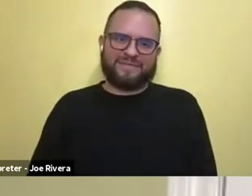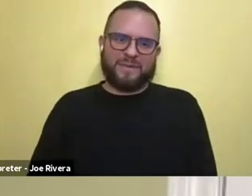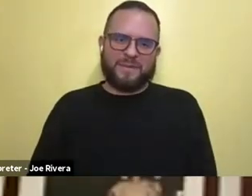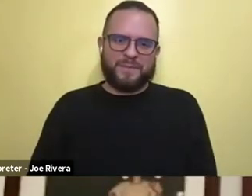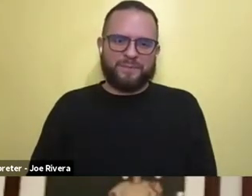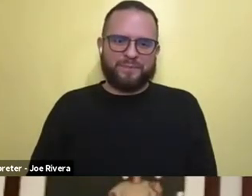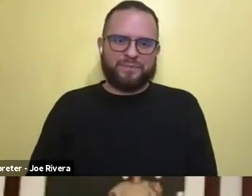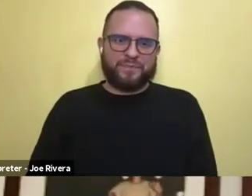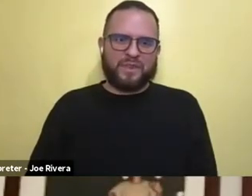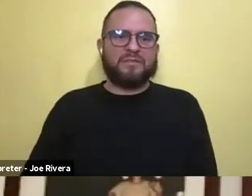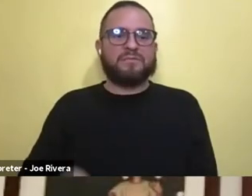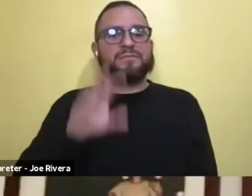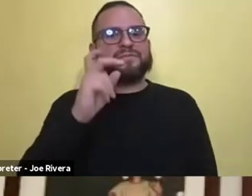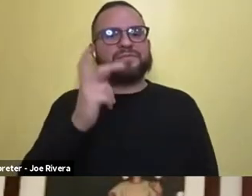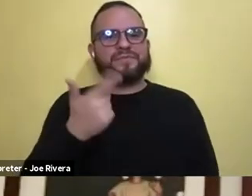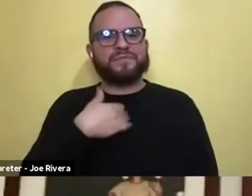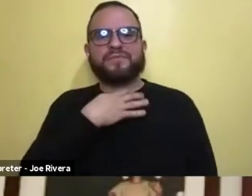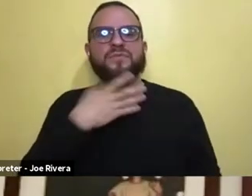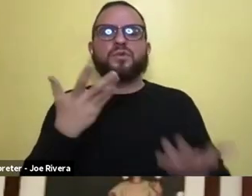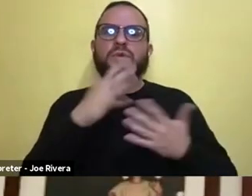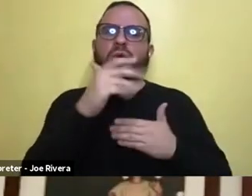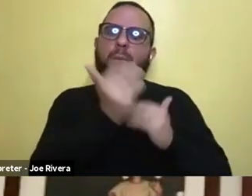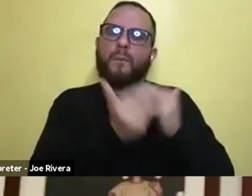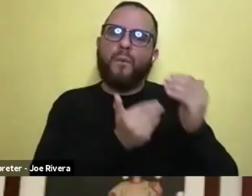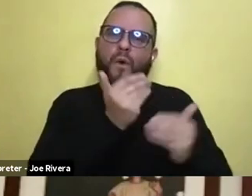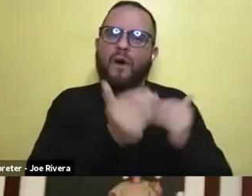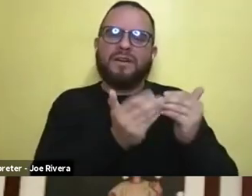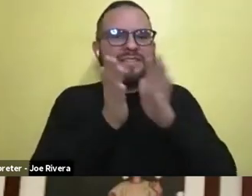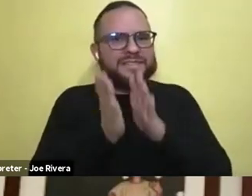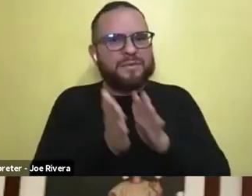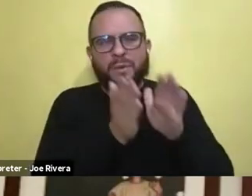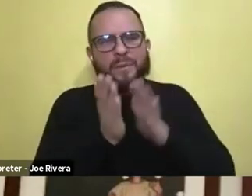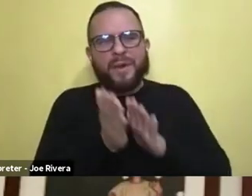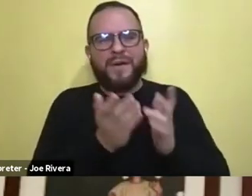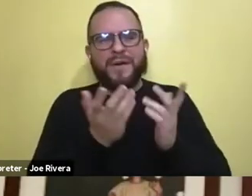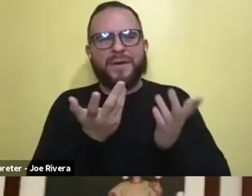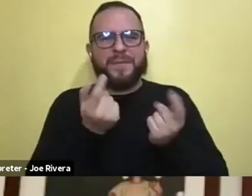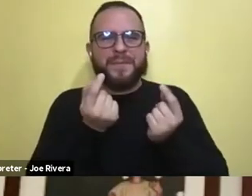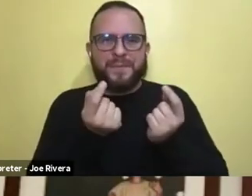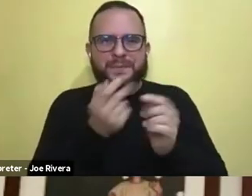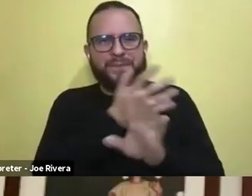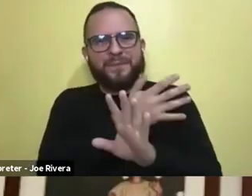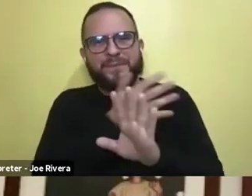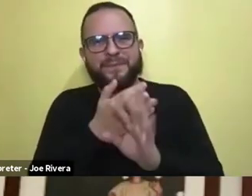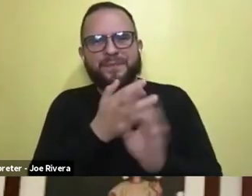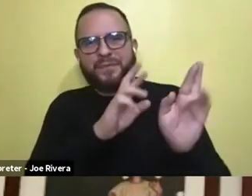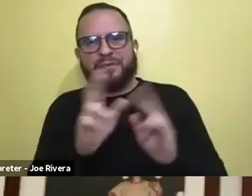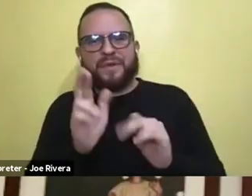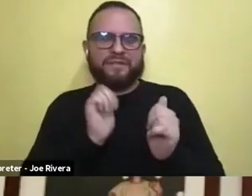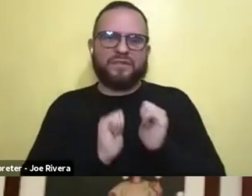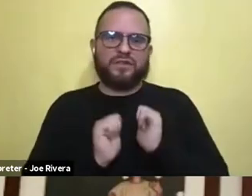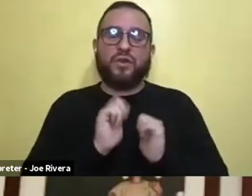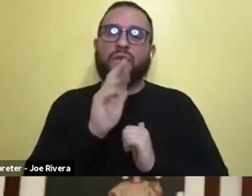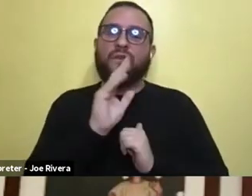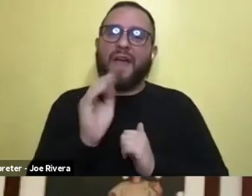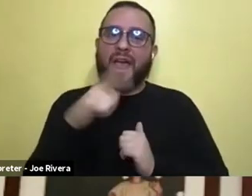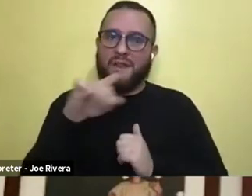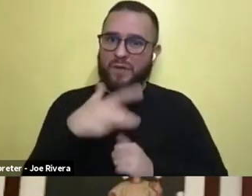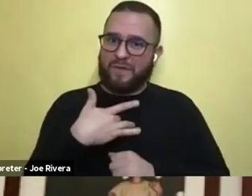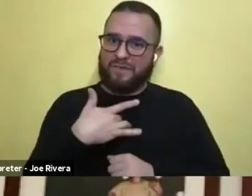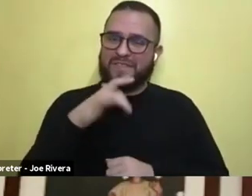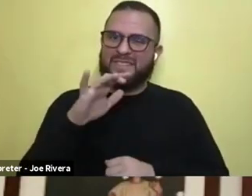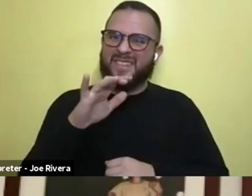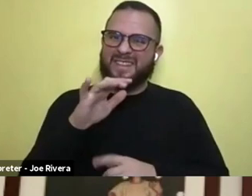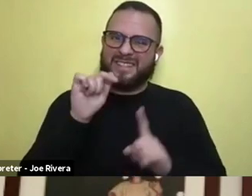um, what was your process in preparing? And also, um, has this been the grittiest character